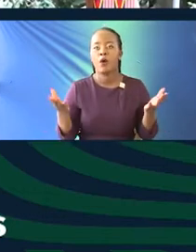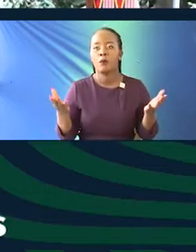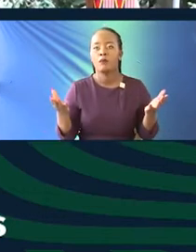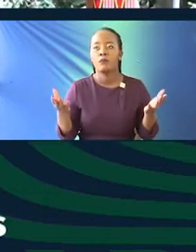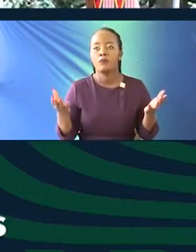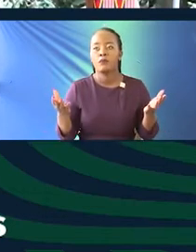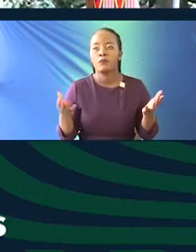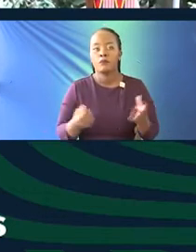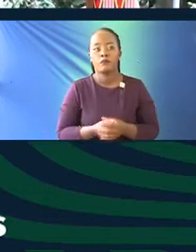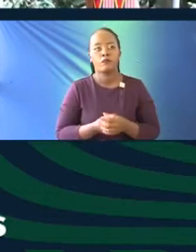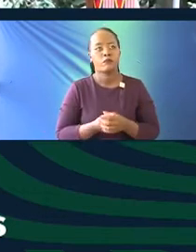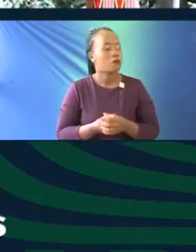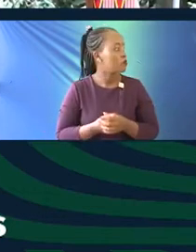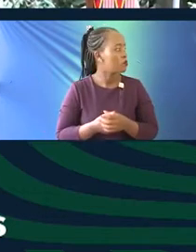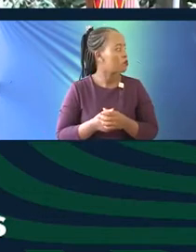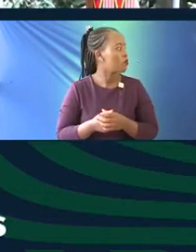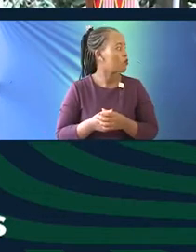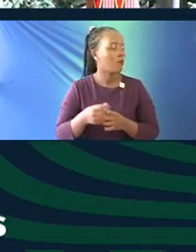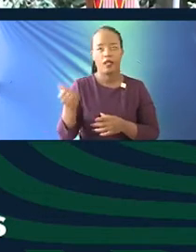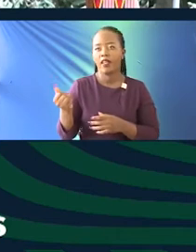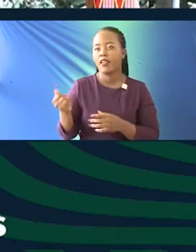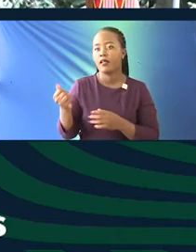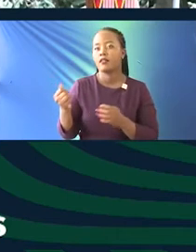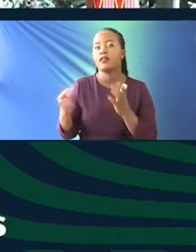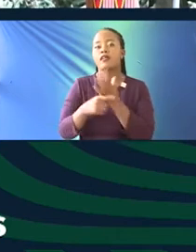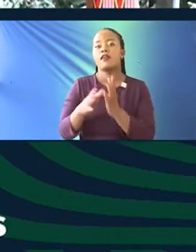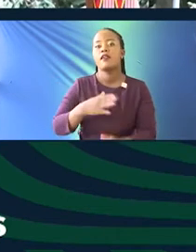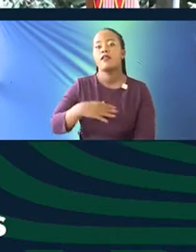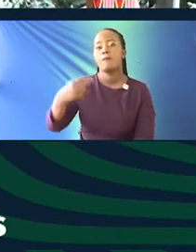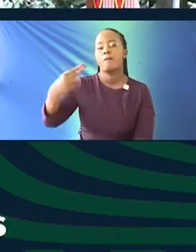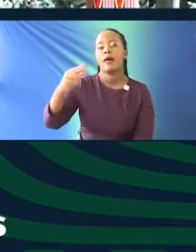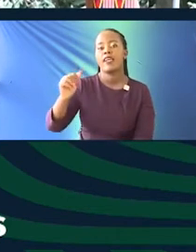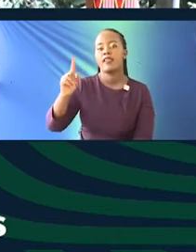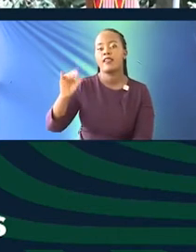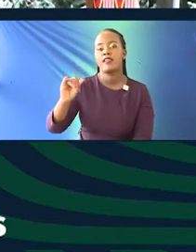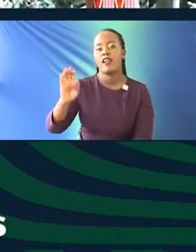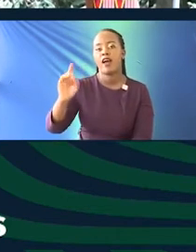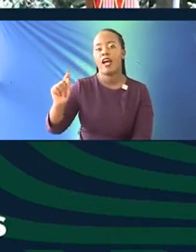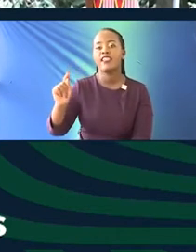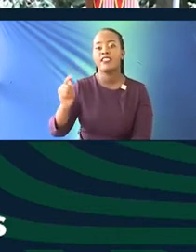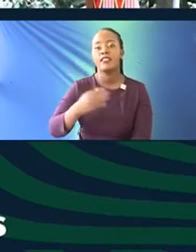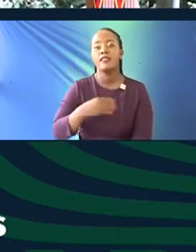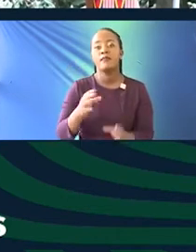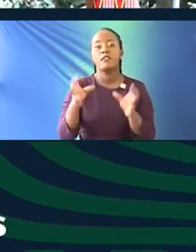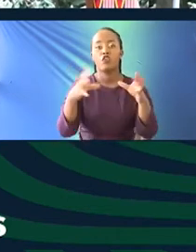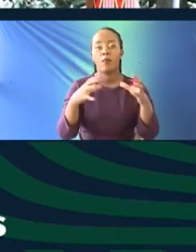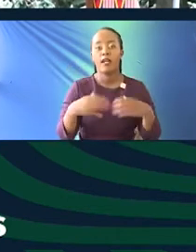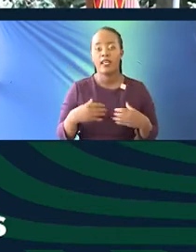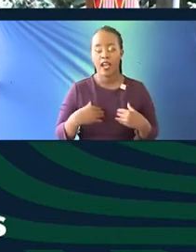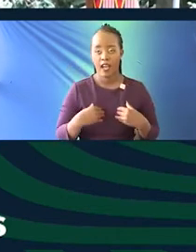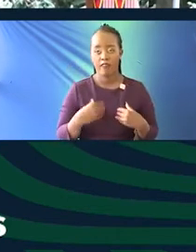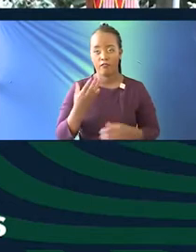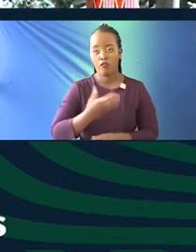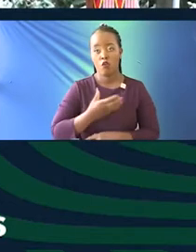something. Okay, my name is Harriet Ngok, and I run a company called Harriet's Botanicals, which is what we